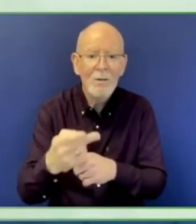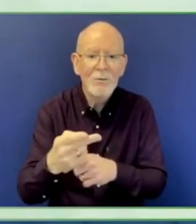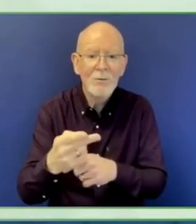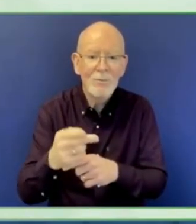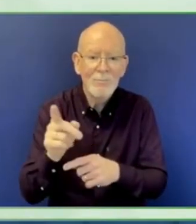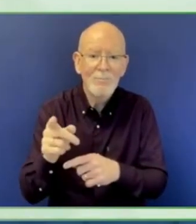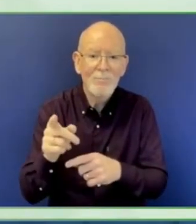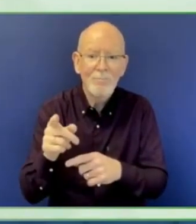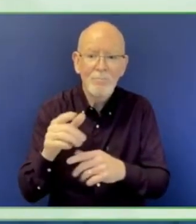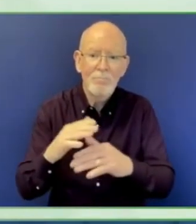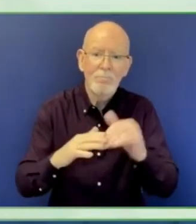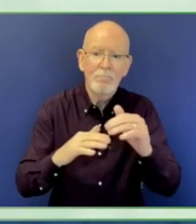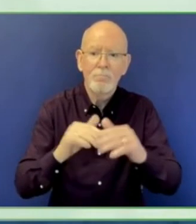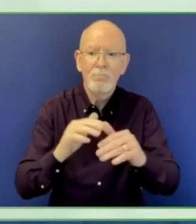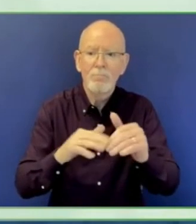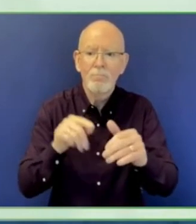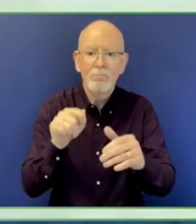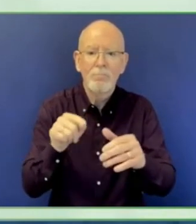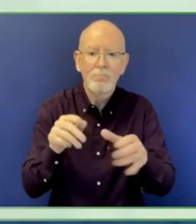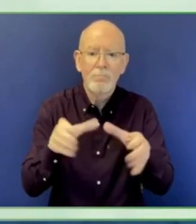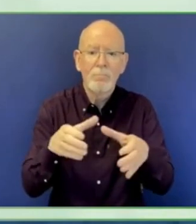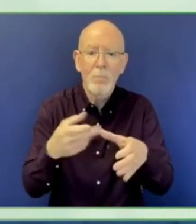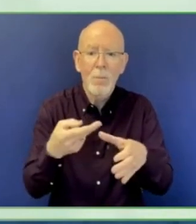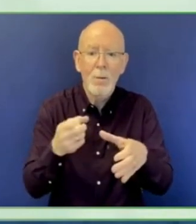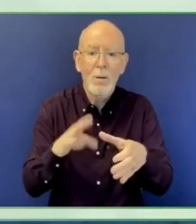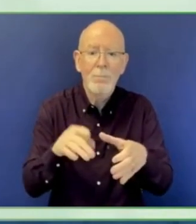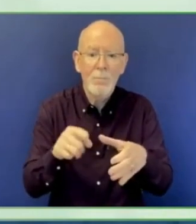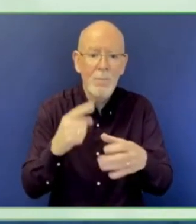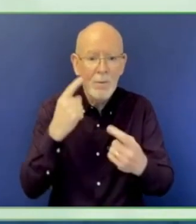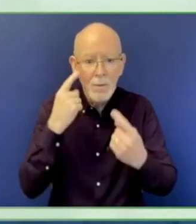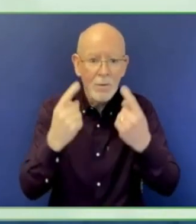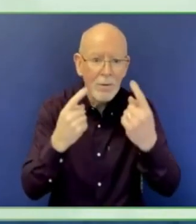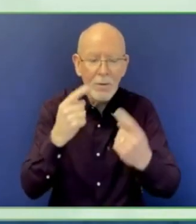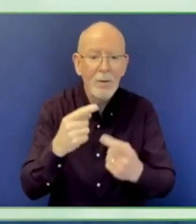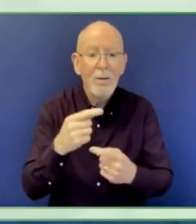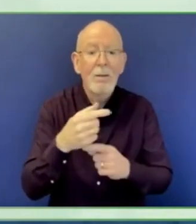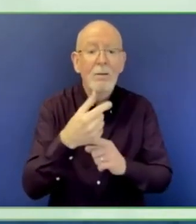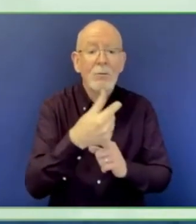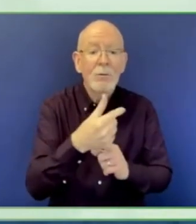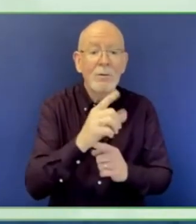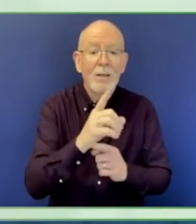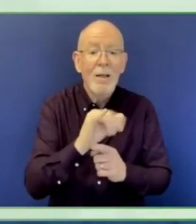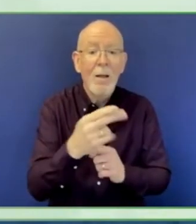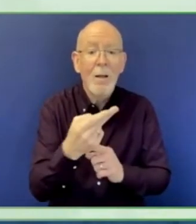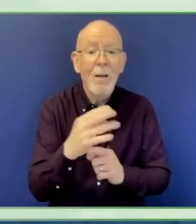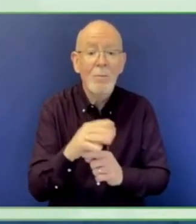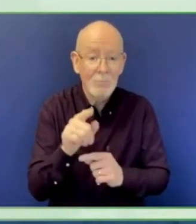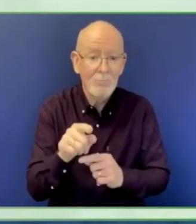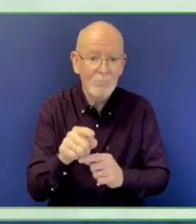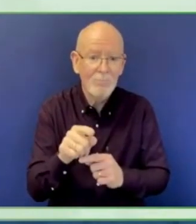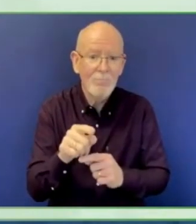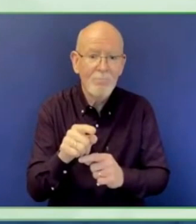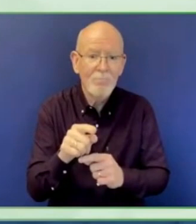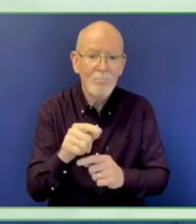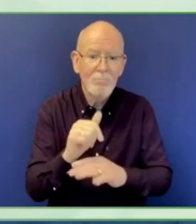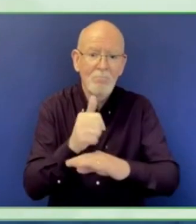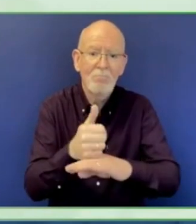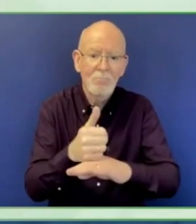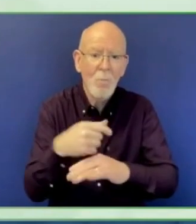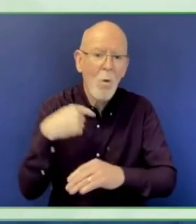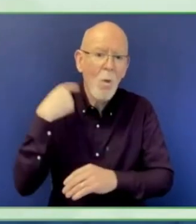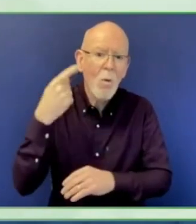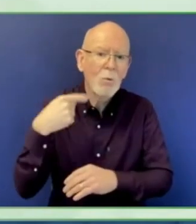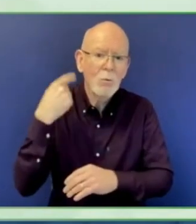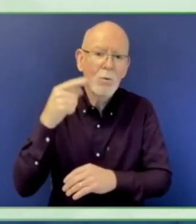Paralympics, less than 1% of people said they would buy a ticket. When asked why in focus groups, they said, why would I want to go and watch those